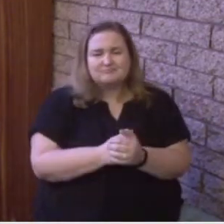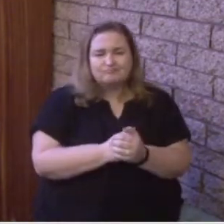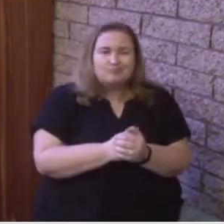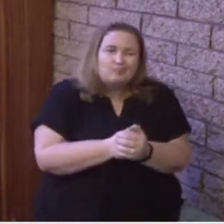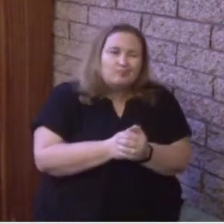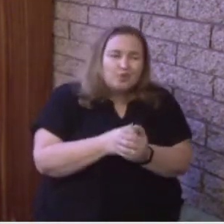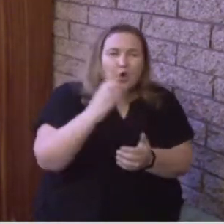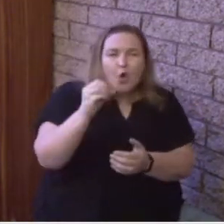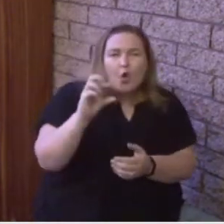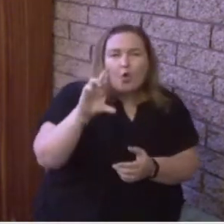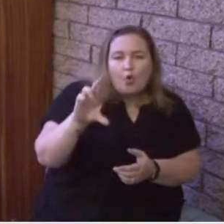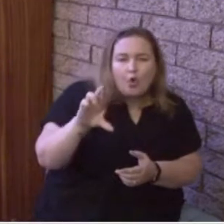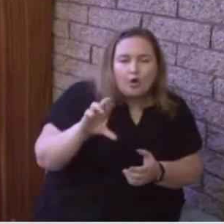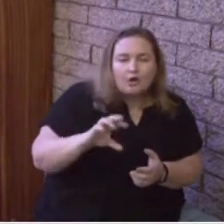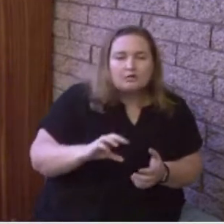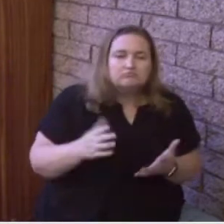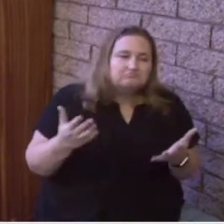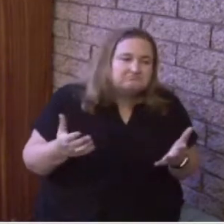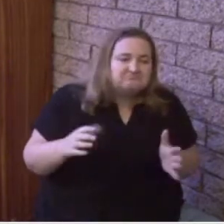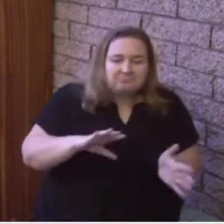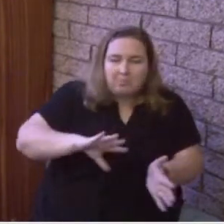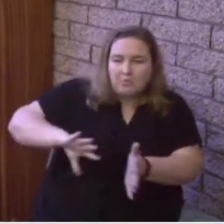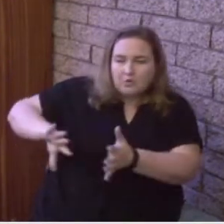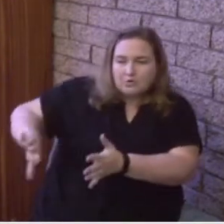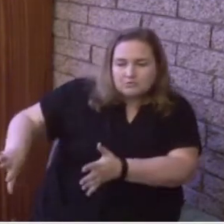aside the concept of the Holy Spirit.